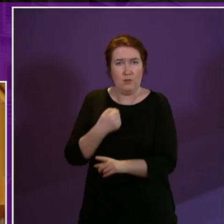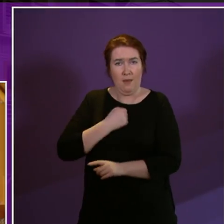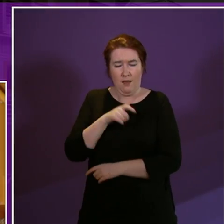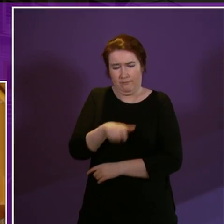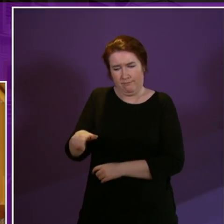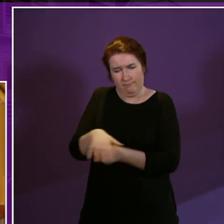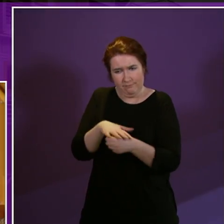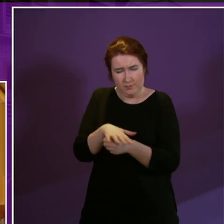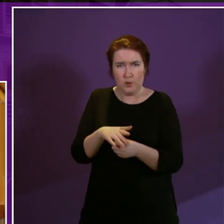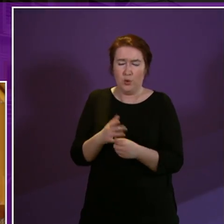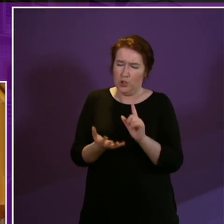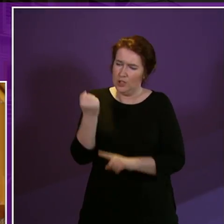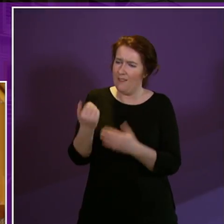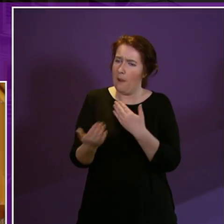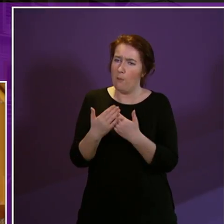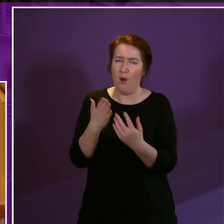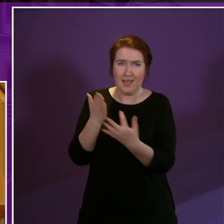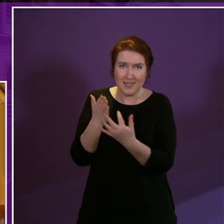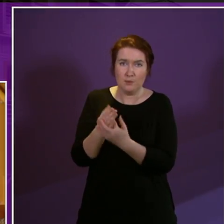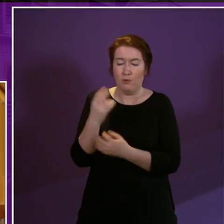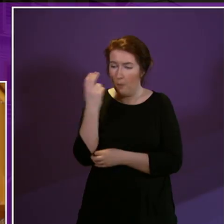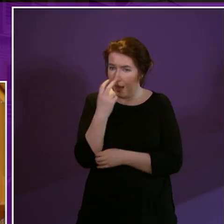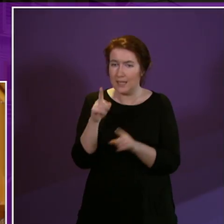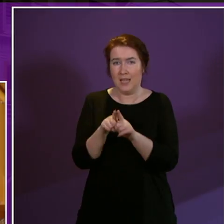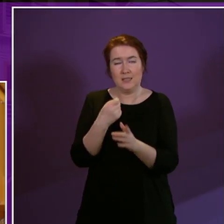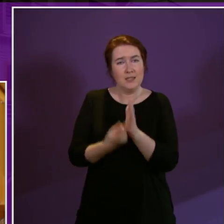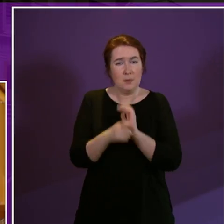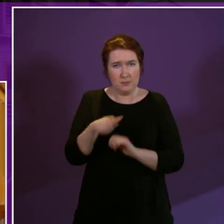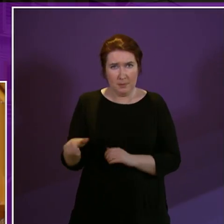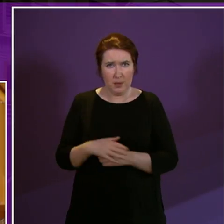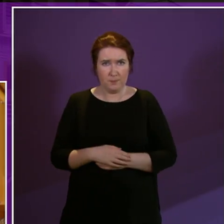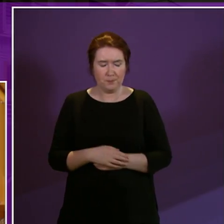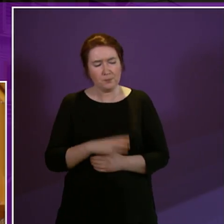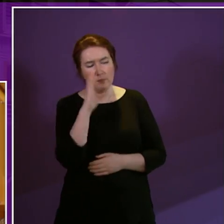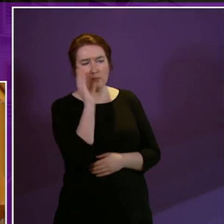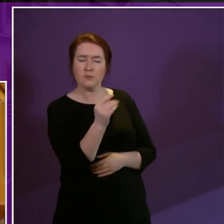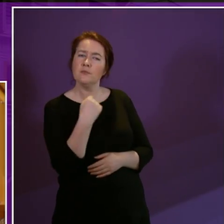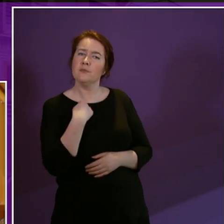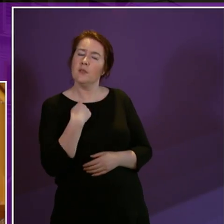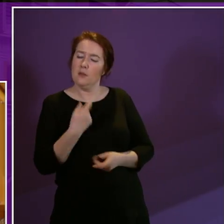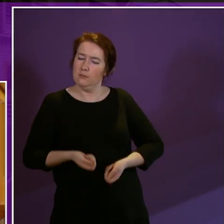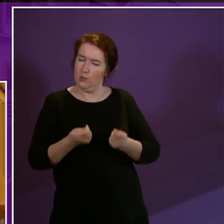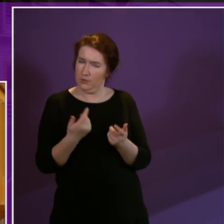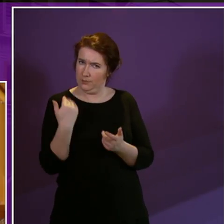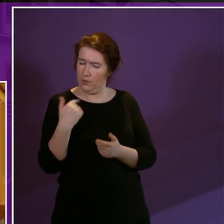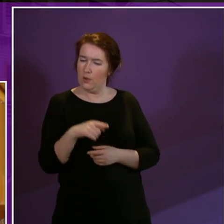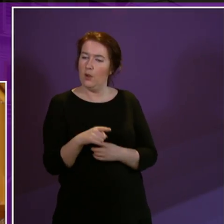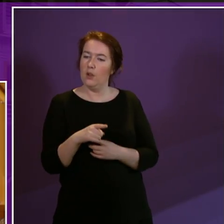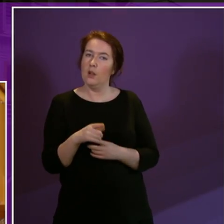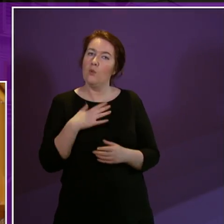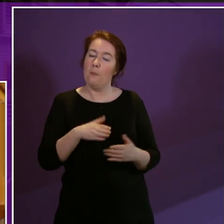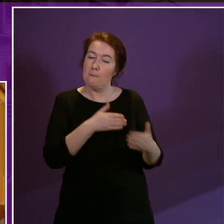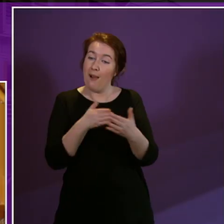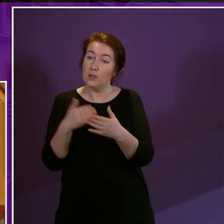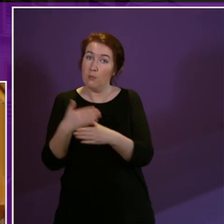achieve a more accessible station for blind and disabled people Deputy Presiding Officer as has been mentioned reducing barriers to employment